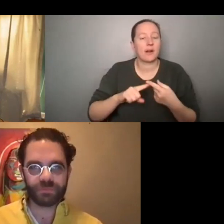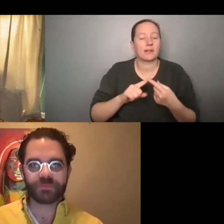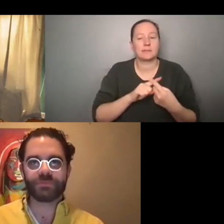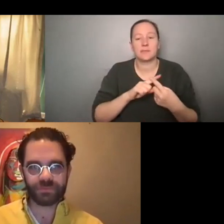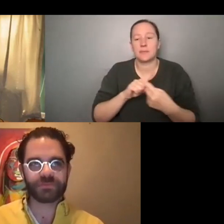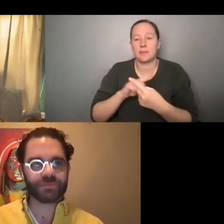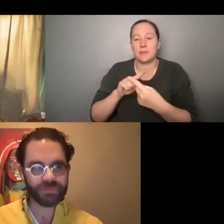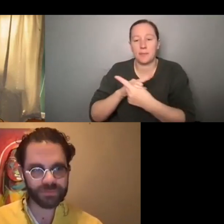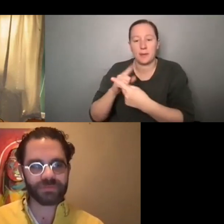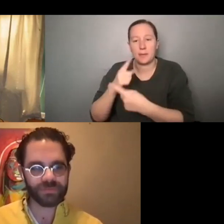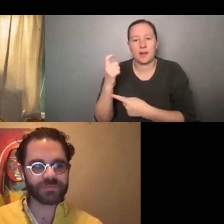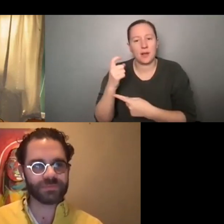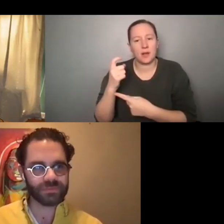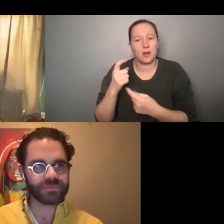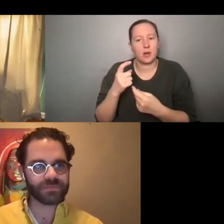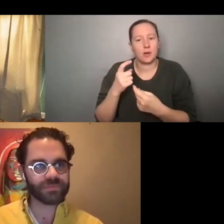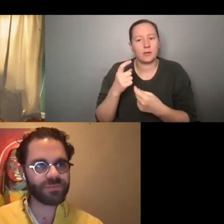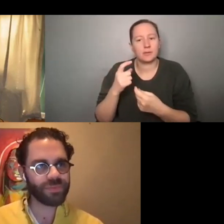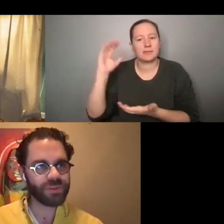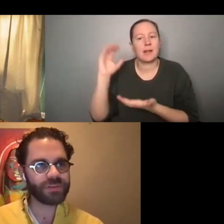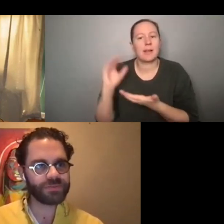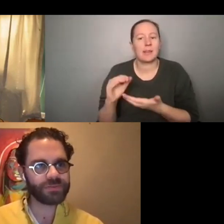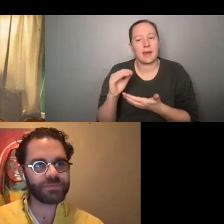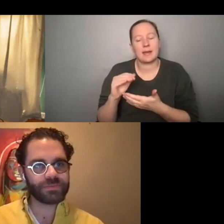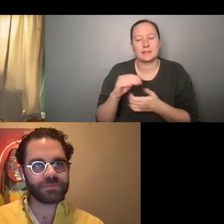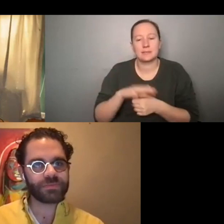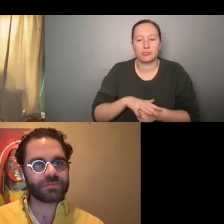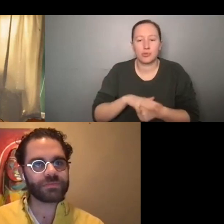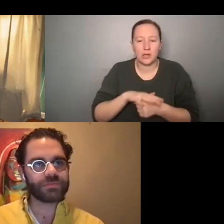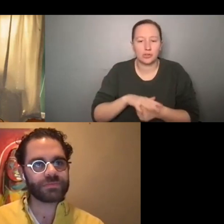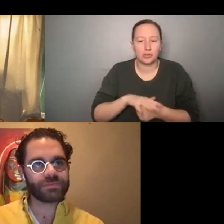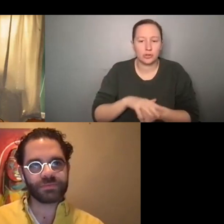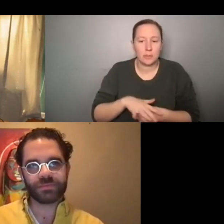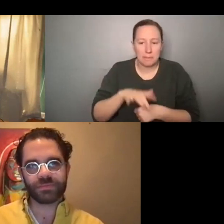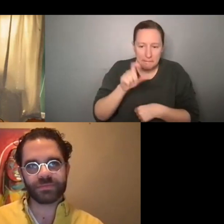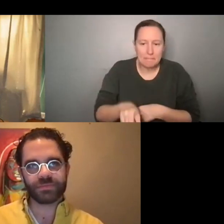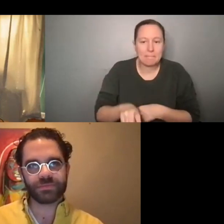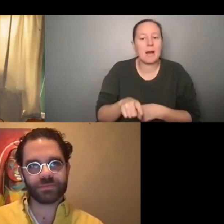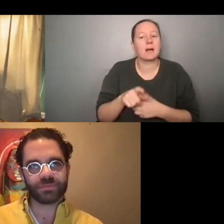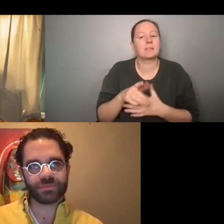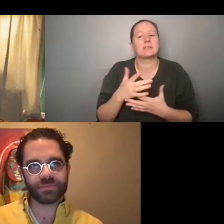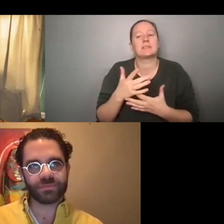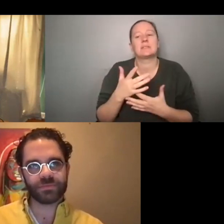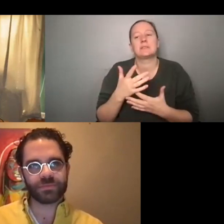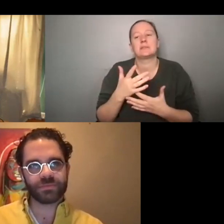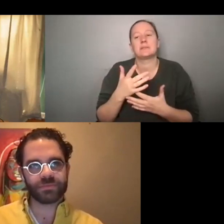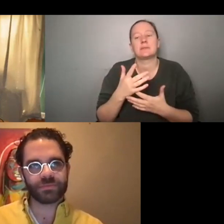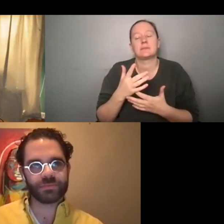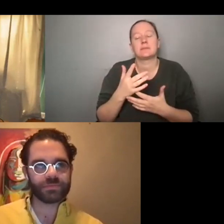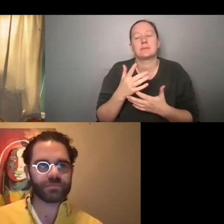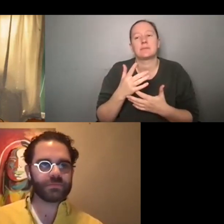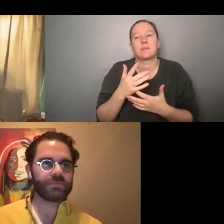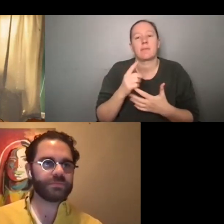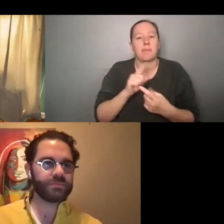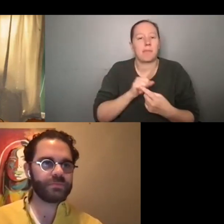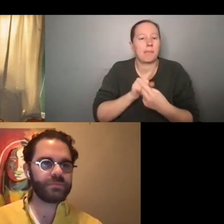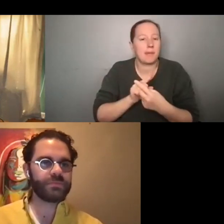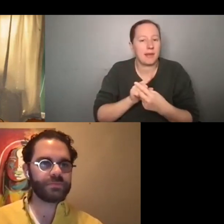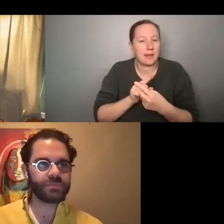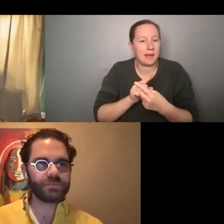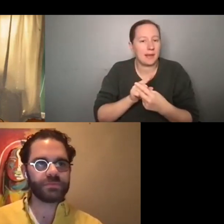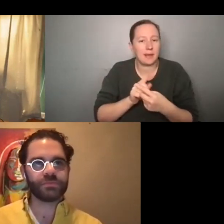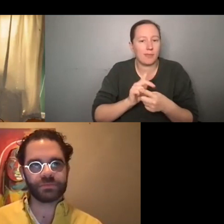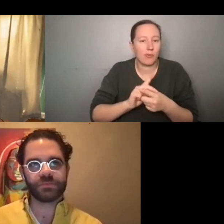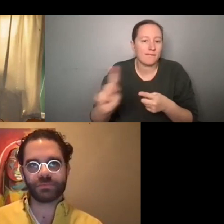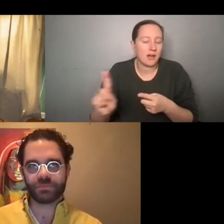Because I think it takes a little bit of the pressure for, at least for me off of like, oh, I have to make this very important professional connection